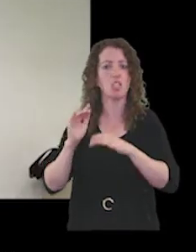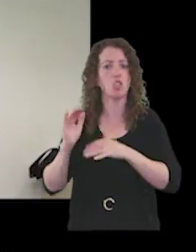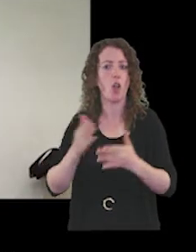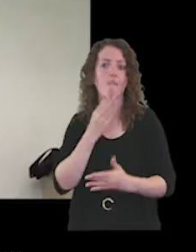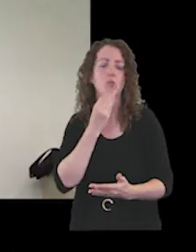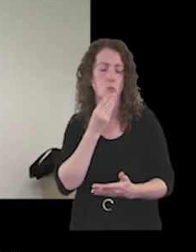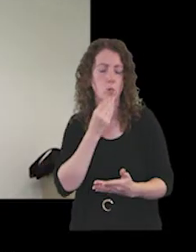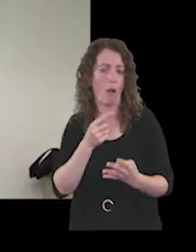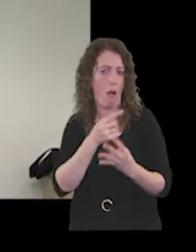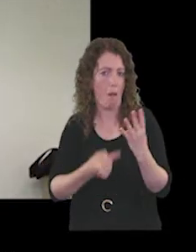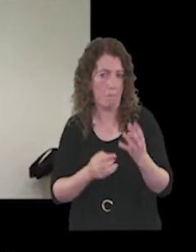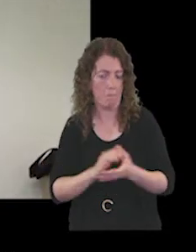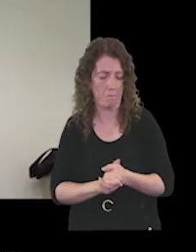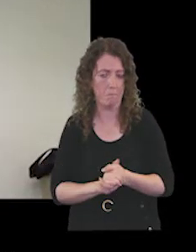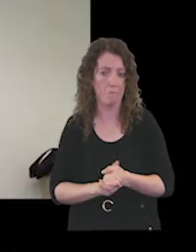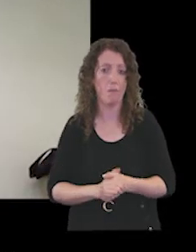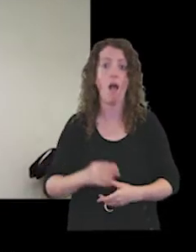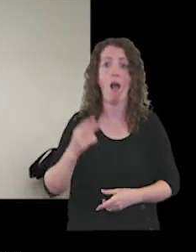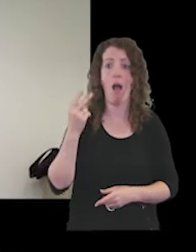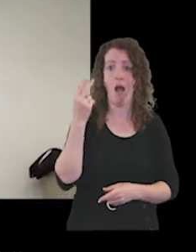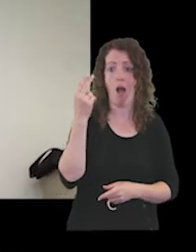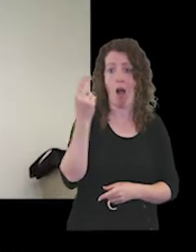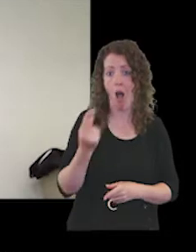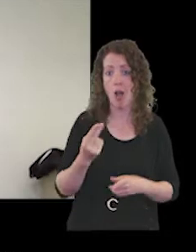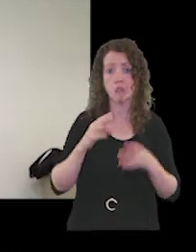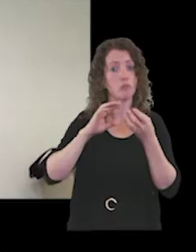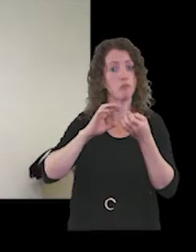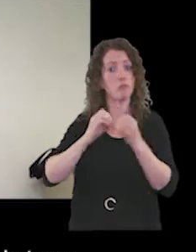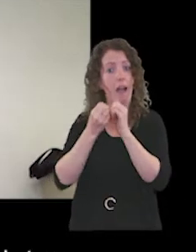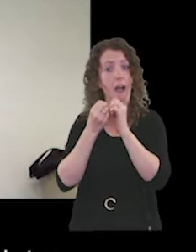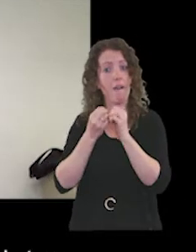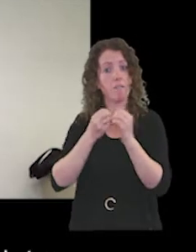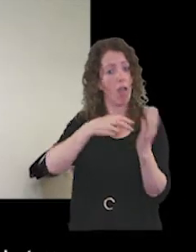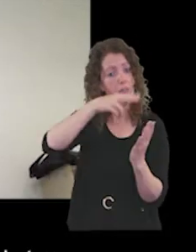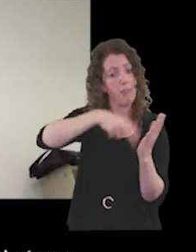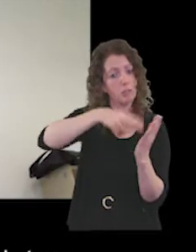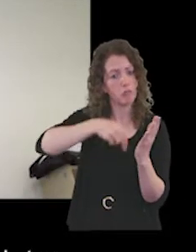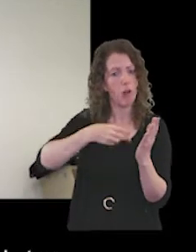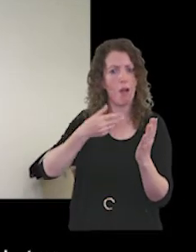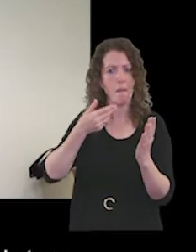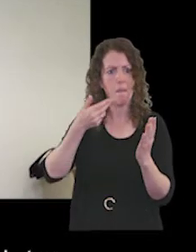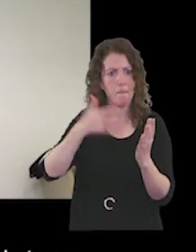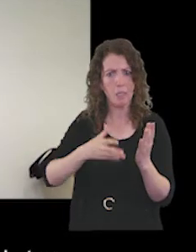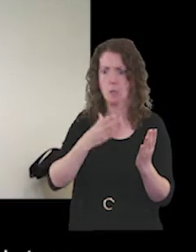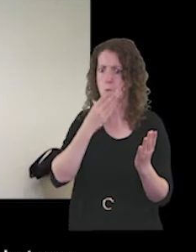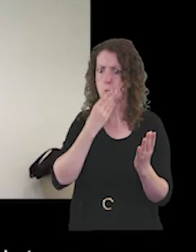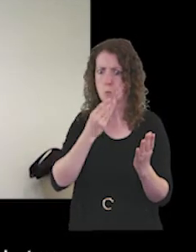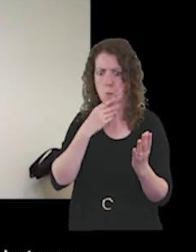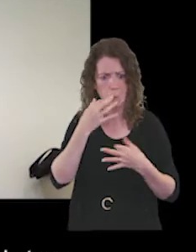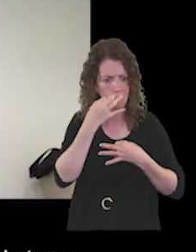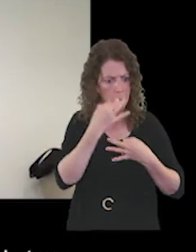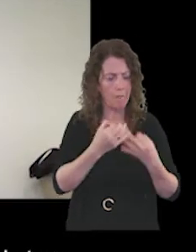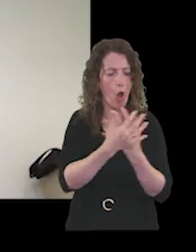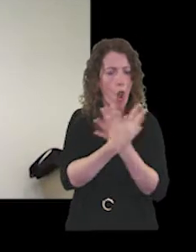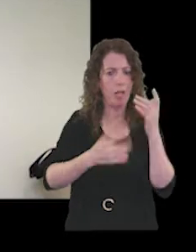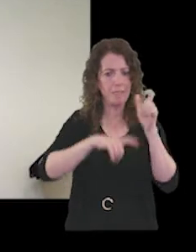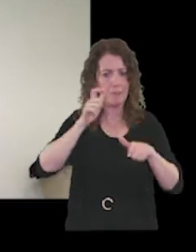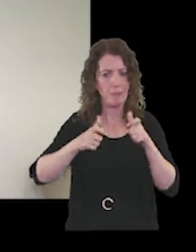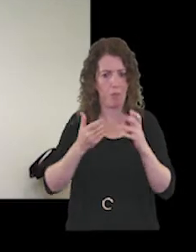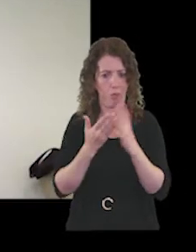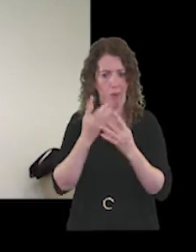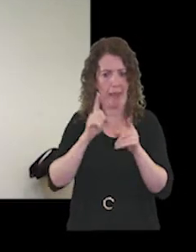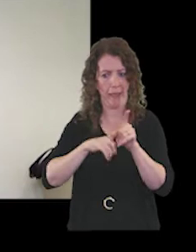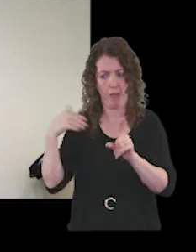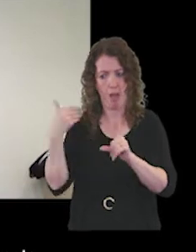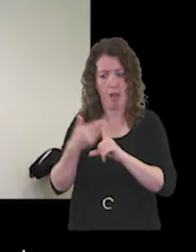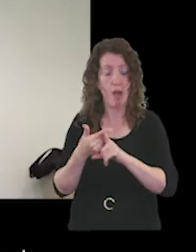Arts, arts, craft and literature have been valuable outlets for many during the difficulties of the last year. throughout the meeting, we're going to be